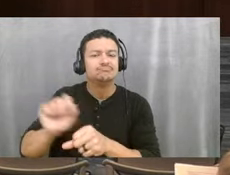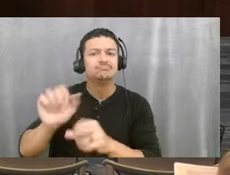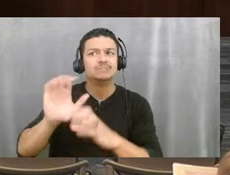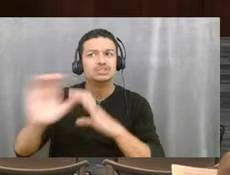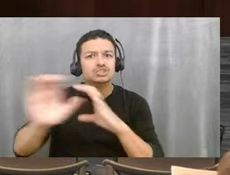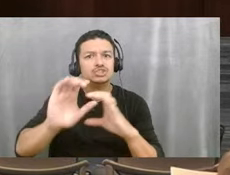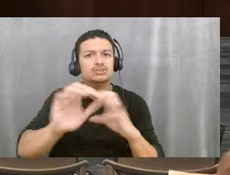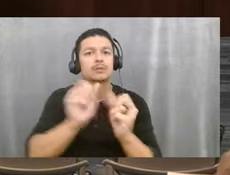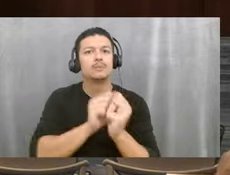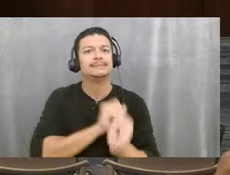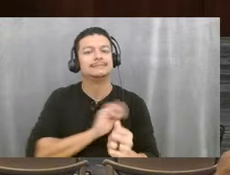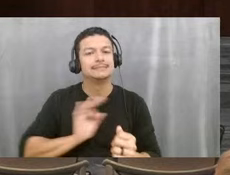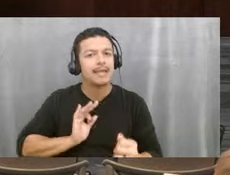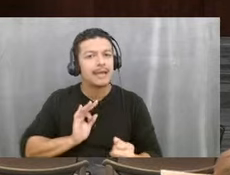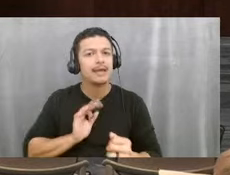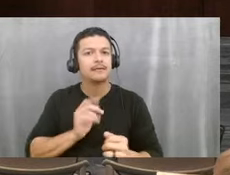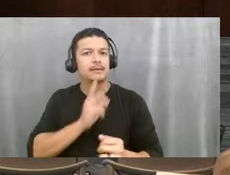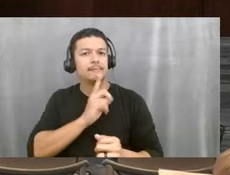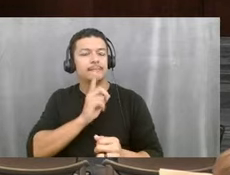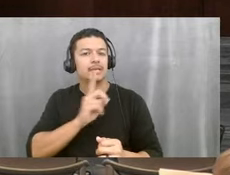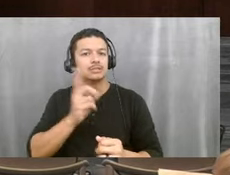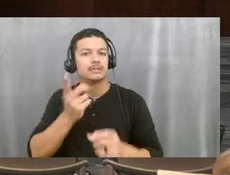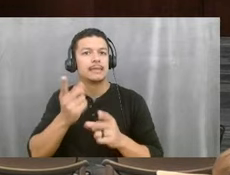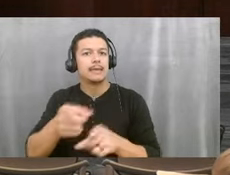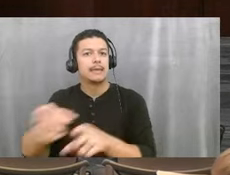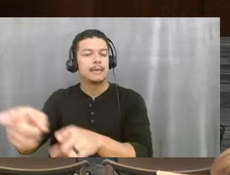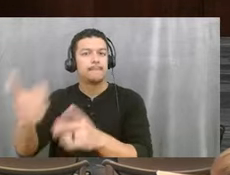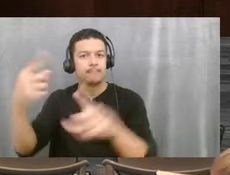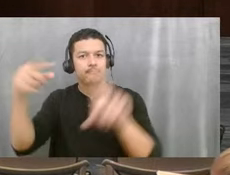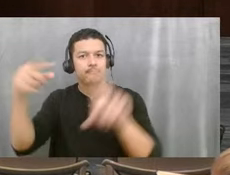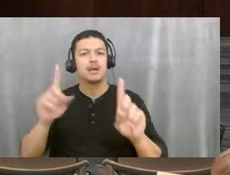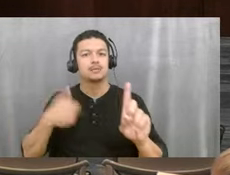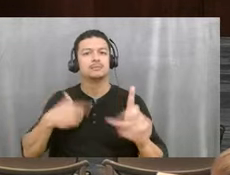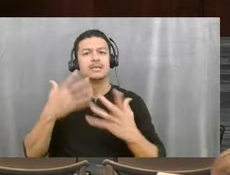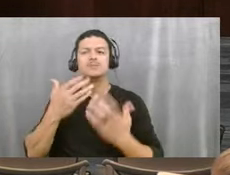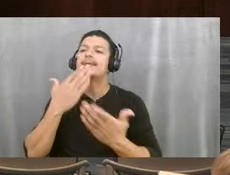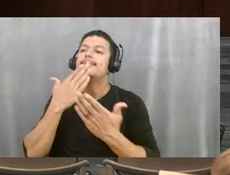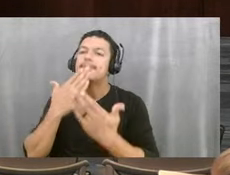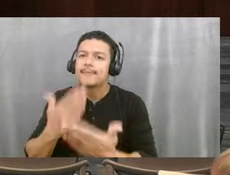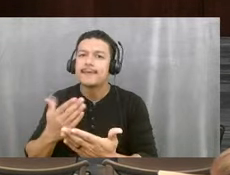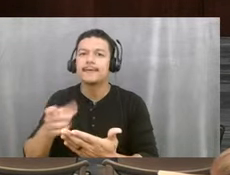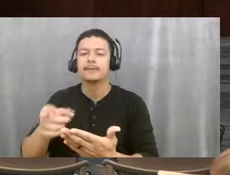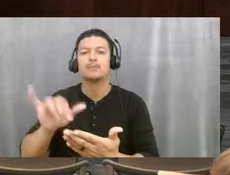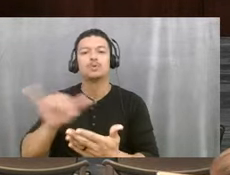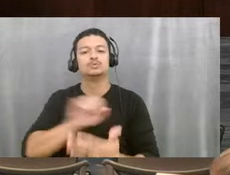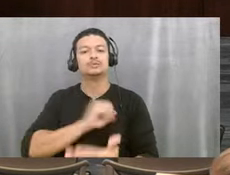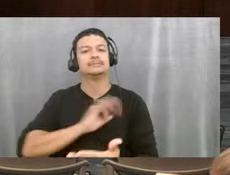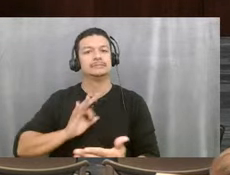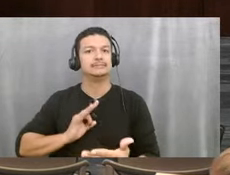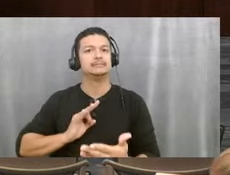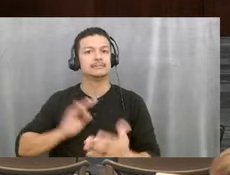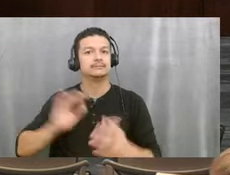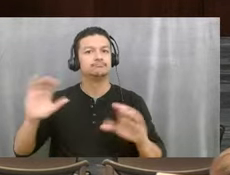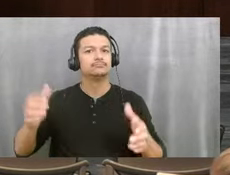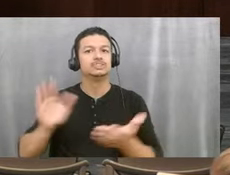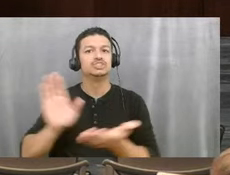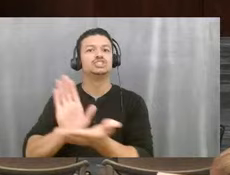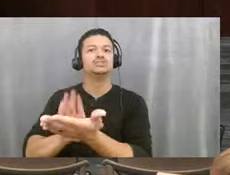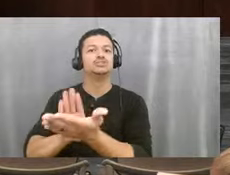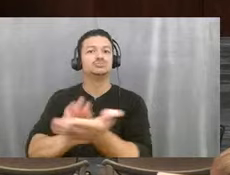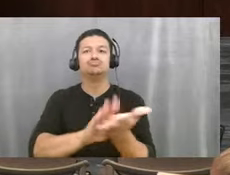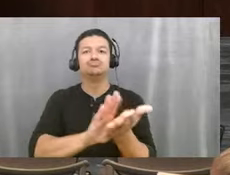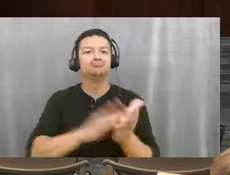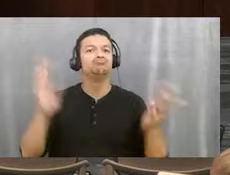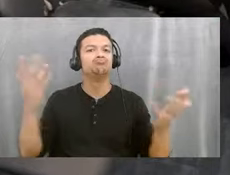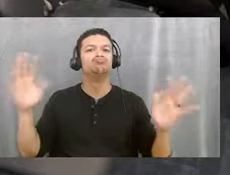our staff to make sure that this happens. So I just wanted to thank him in addition to our staff and just give a round of applause for always doing community